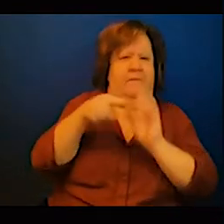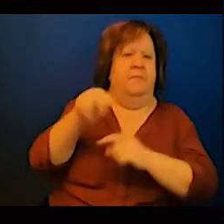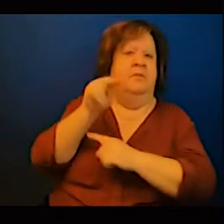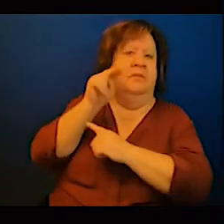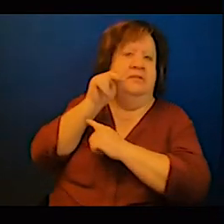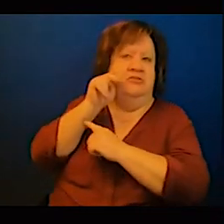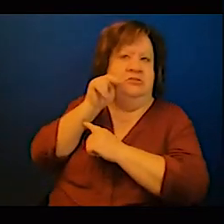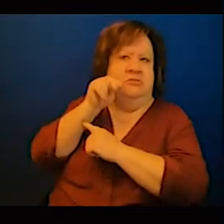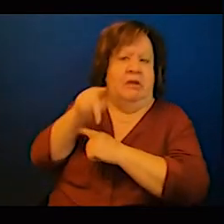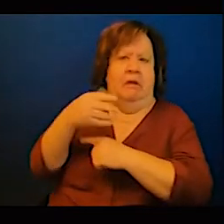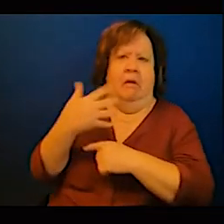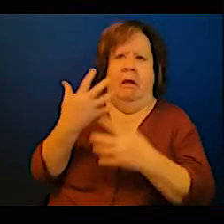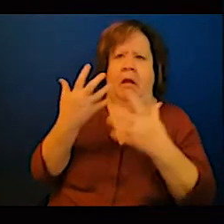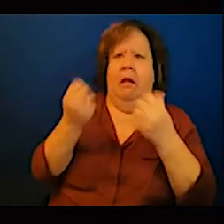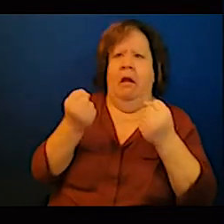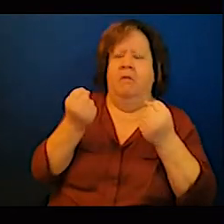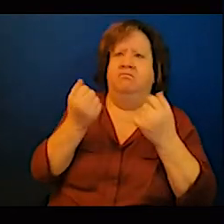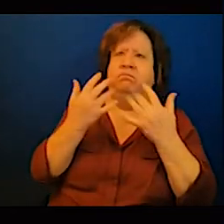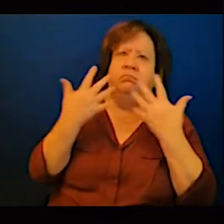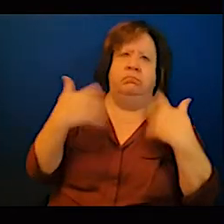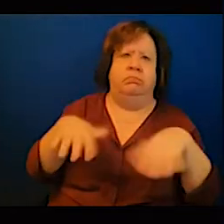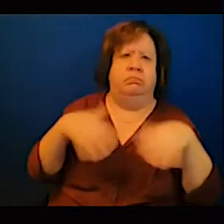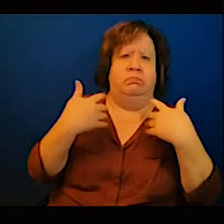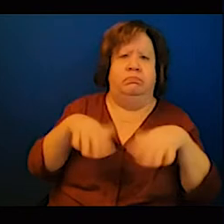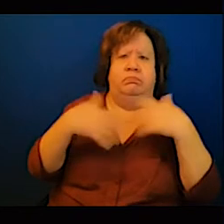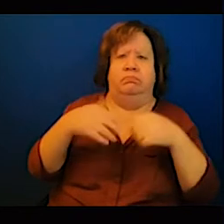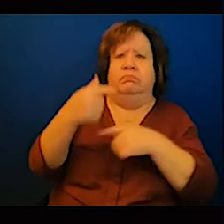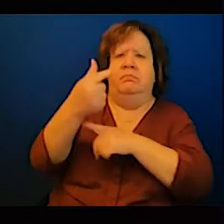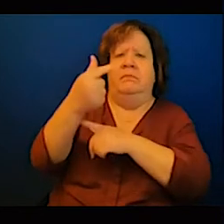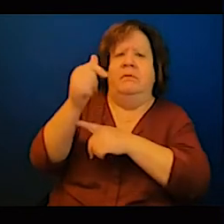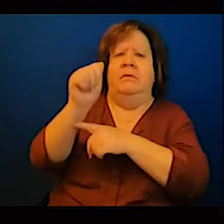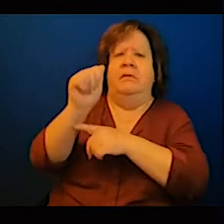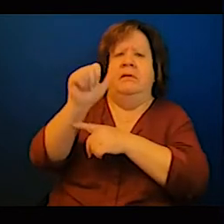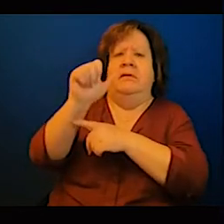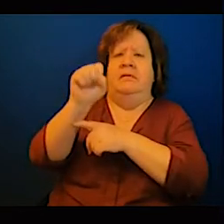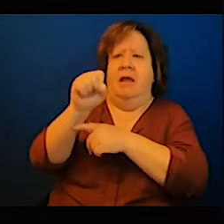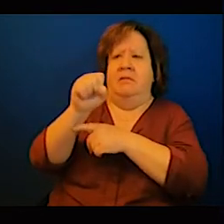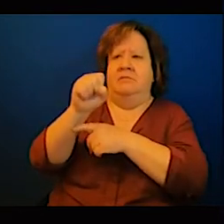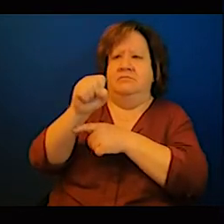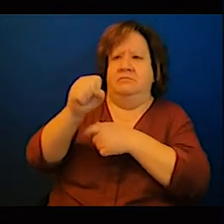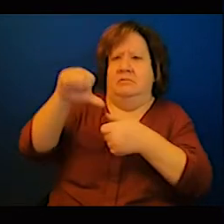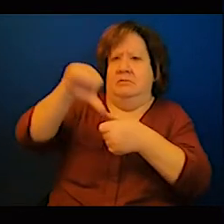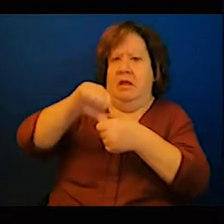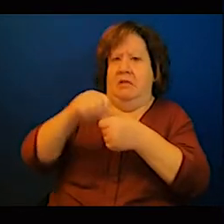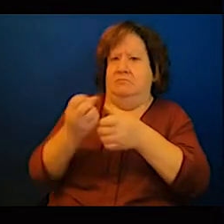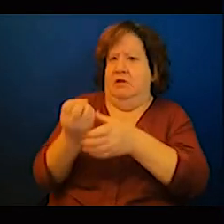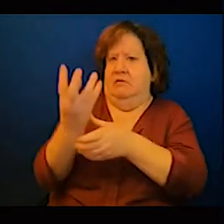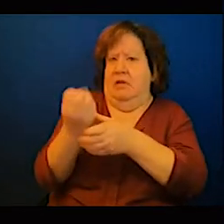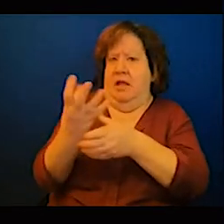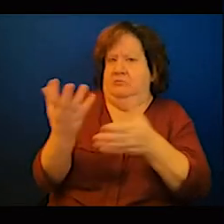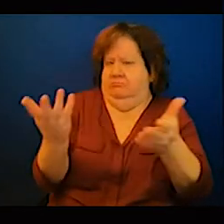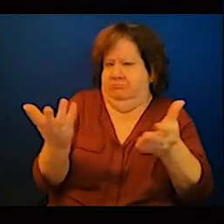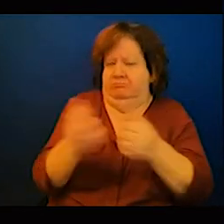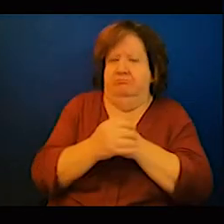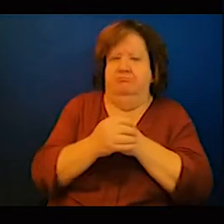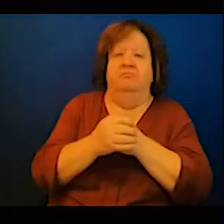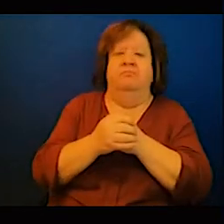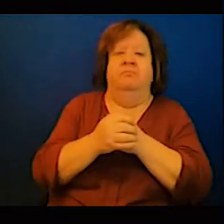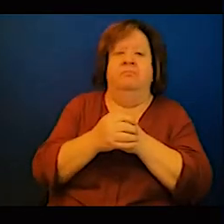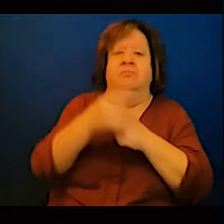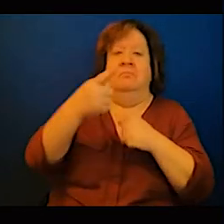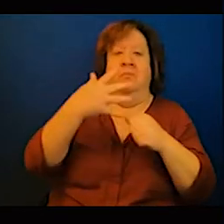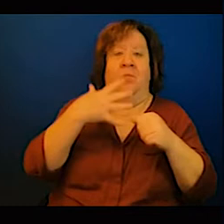achieved universal access in the country, the priority would be to achieve that universal access. So as to, you know,